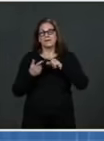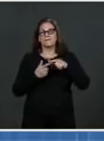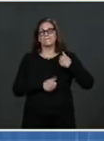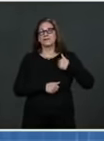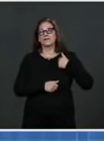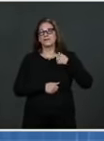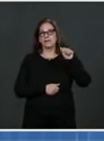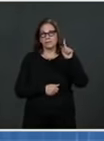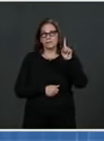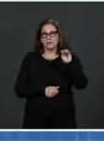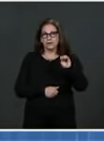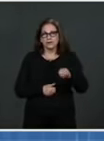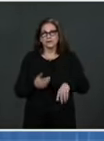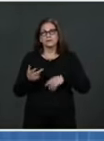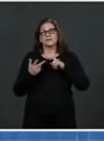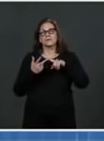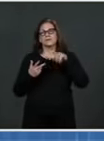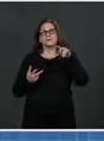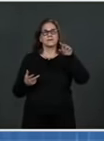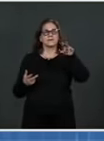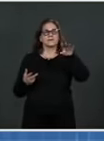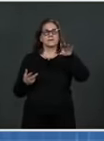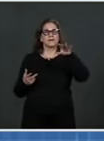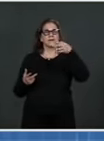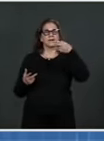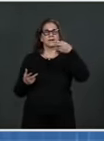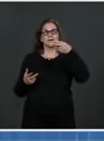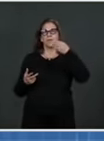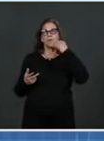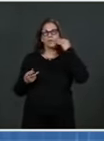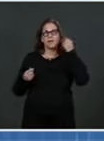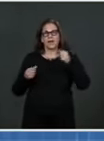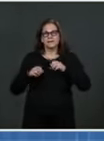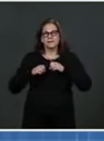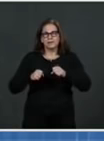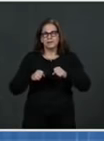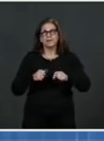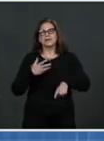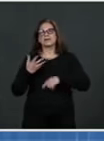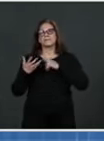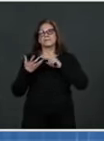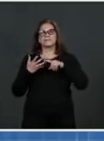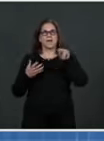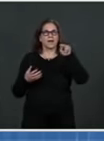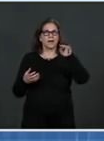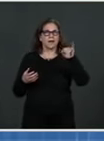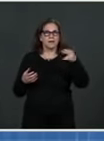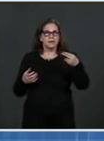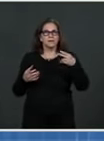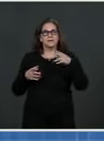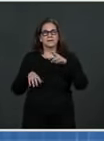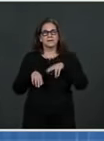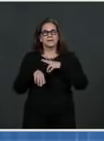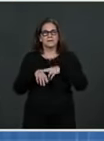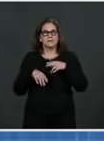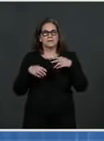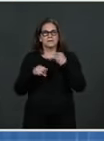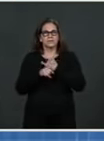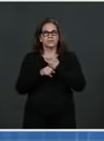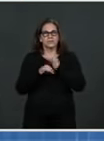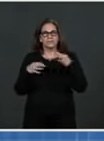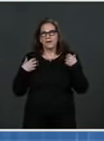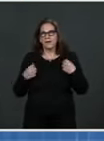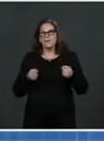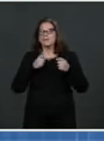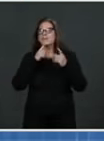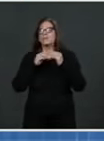Services, the CDC, I could go on and on. We have a major impact in what will get done. So we're putting forward our principles